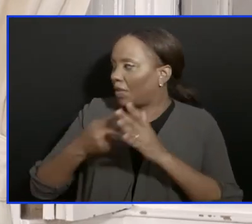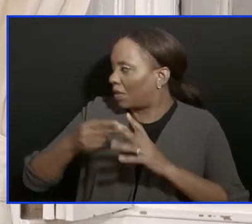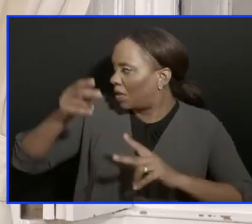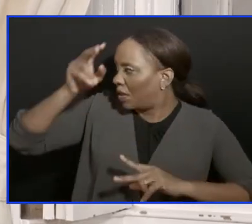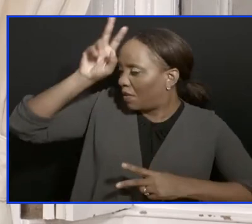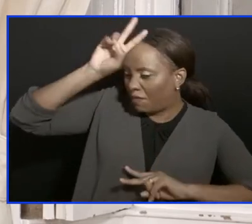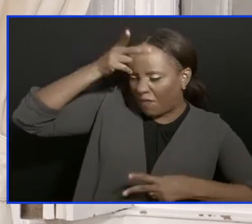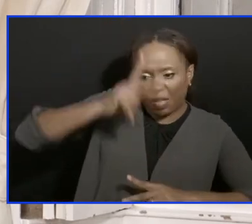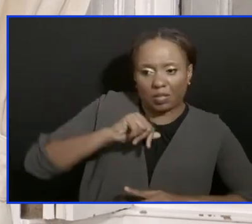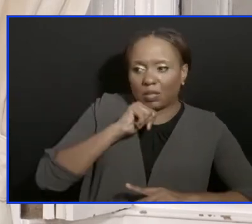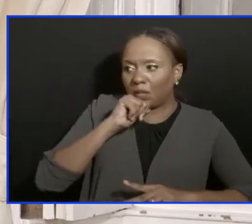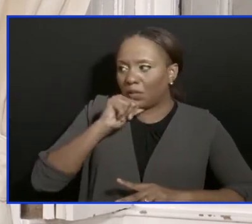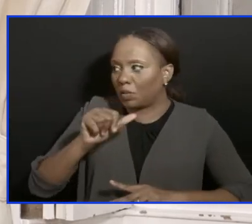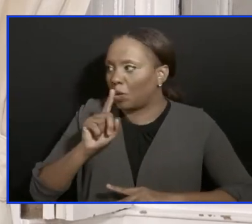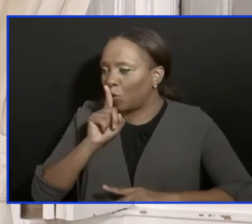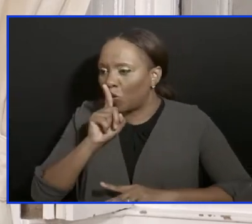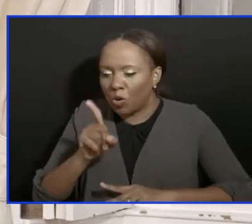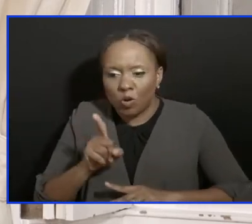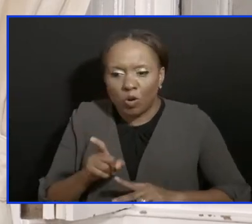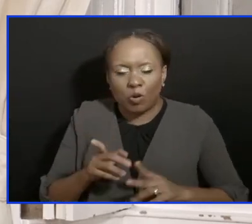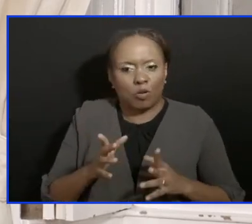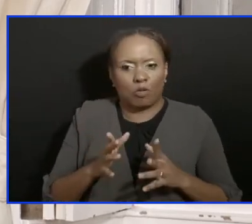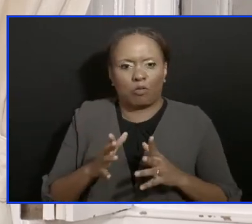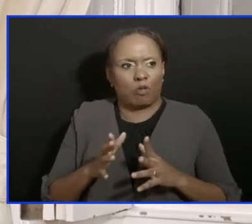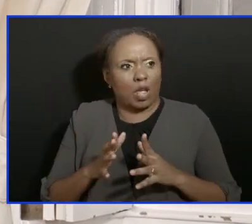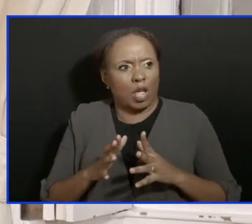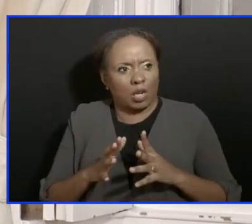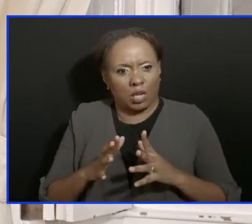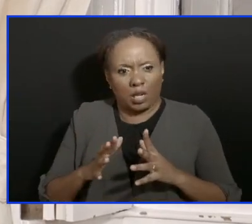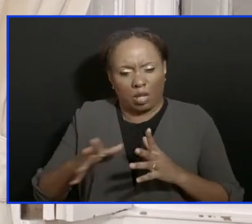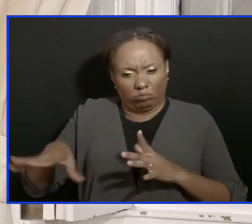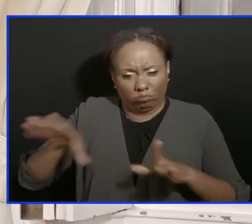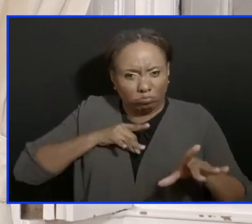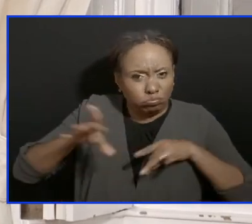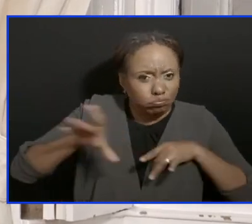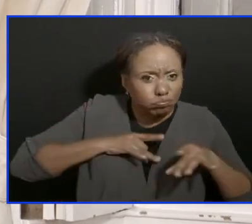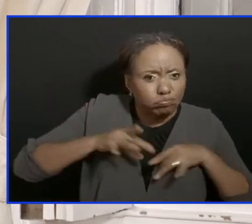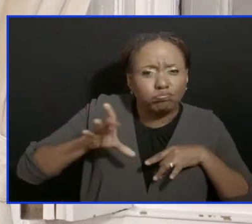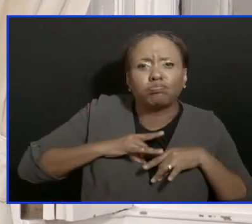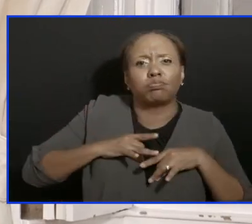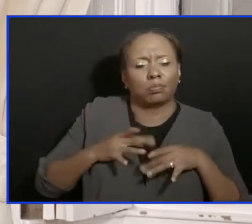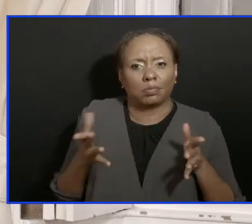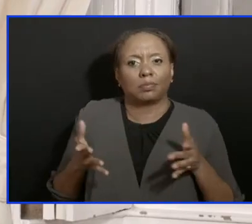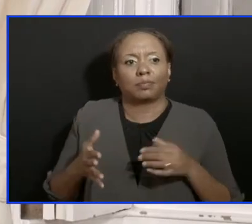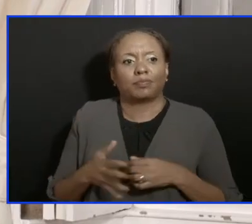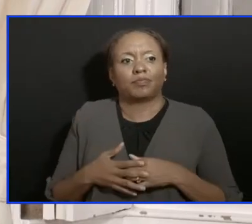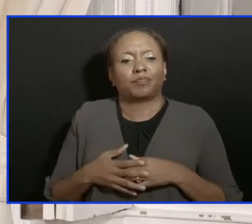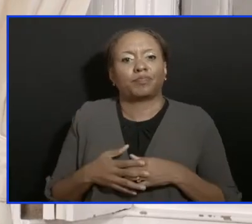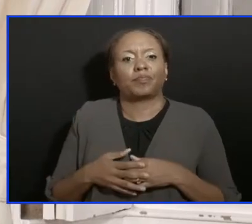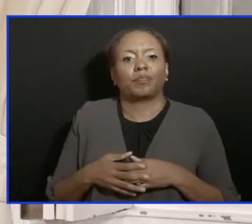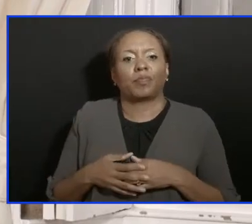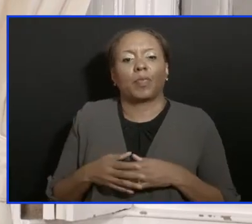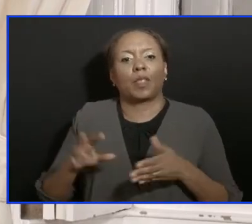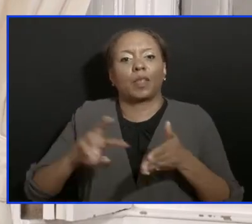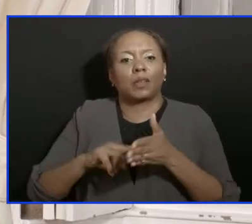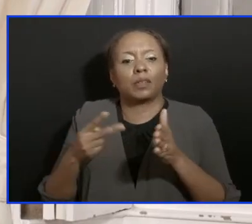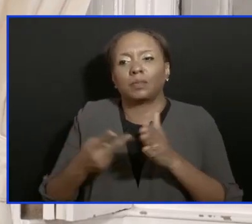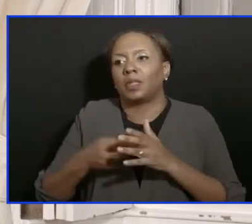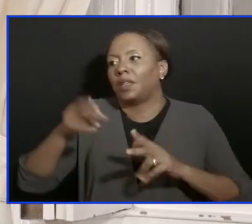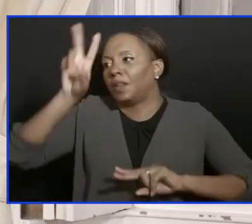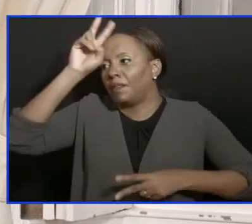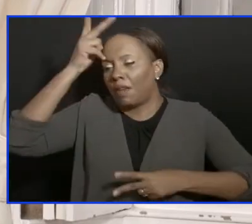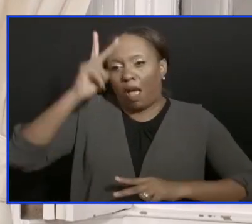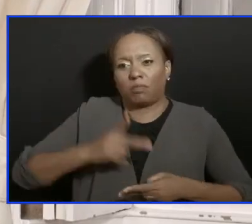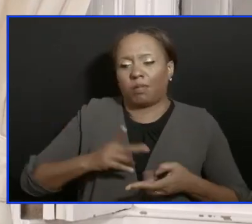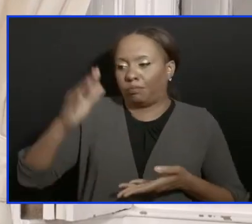replicate at the rate that it is doing such, and therefore it causes a faster neutralization of the virus within